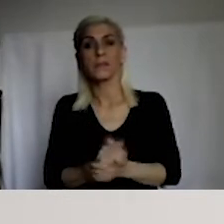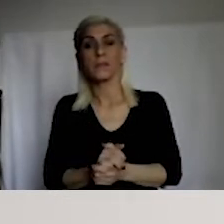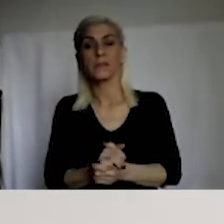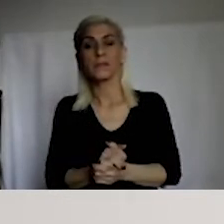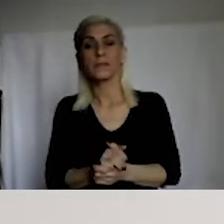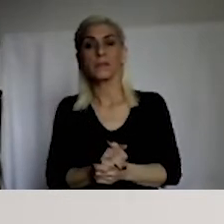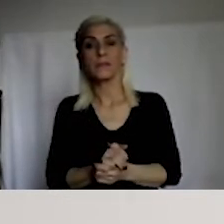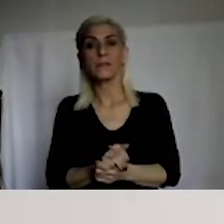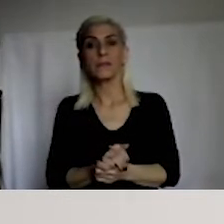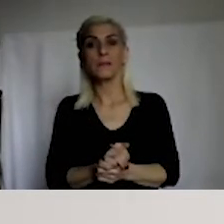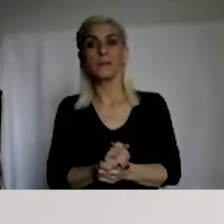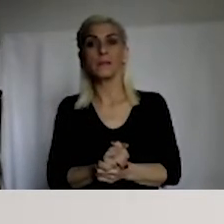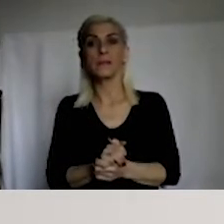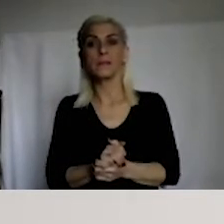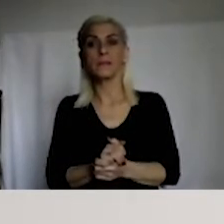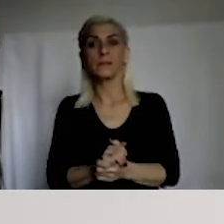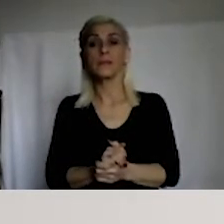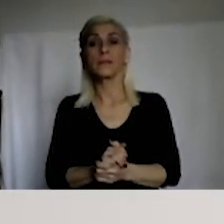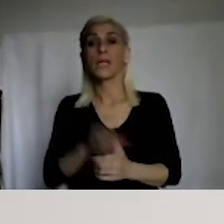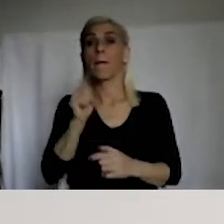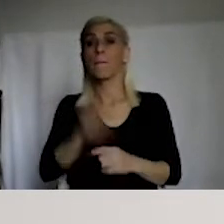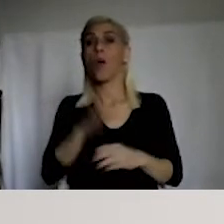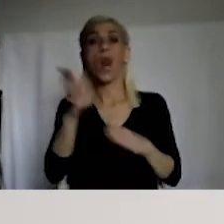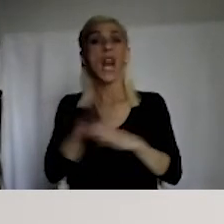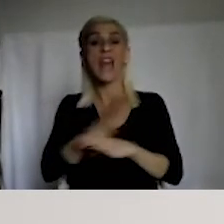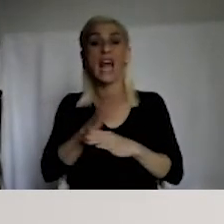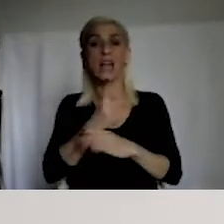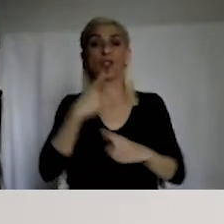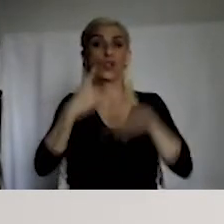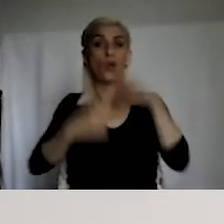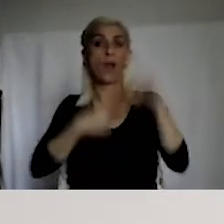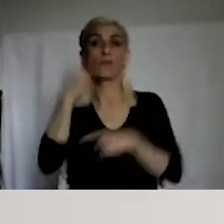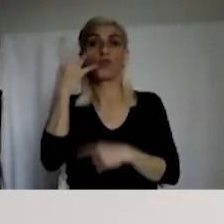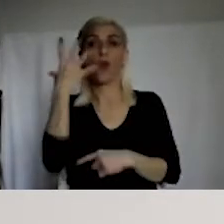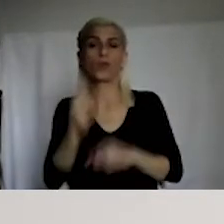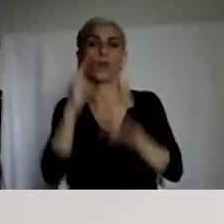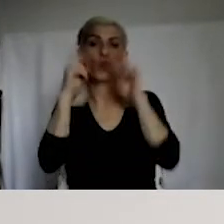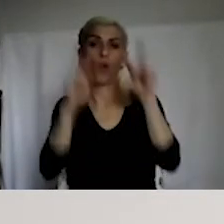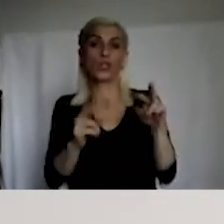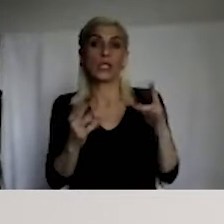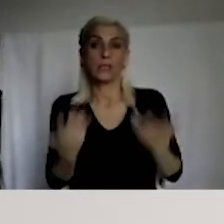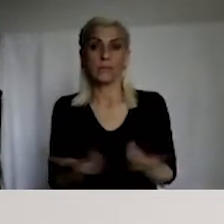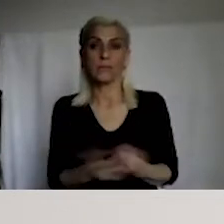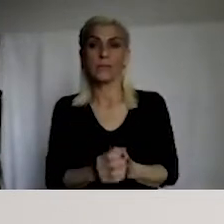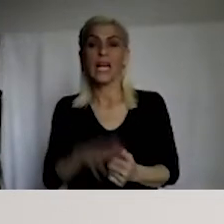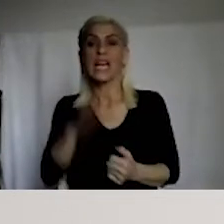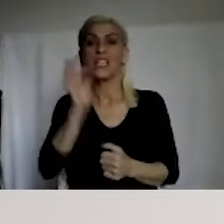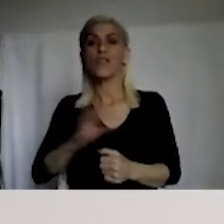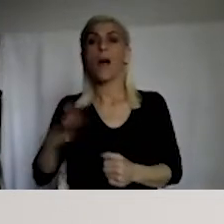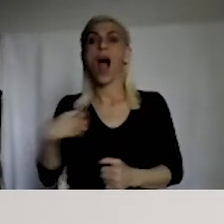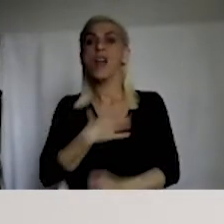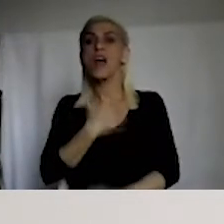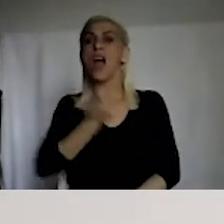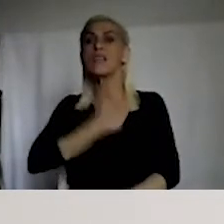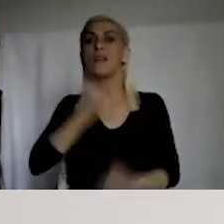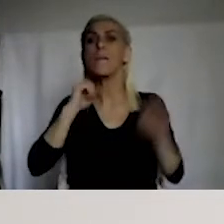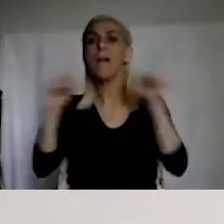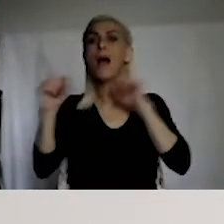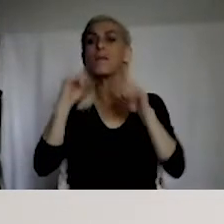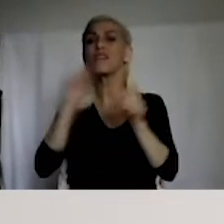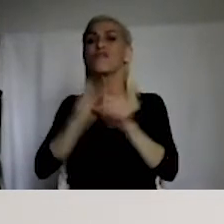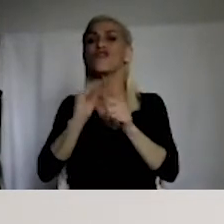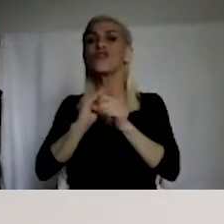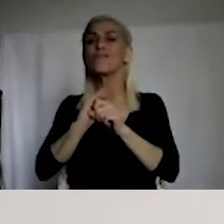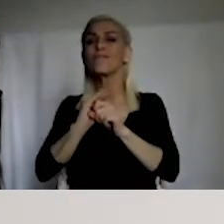Then, when I introduce that, you will understand why I emphasize this criterion. By the way, what you're looking at at the moment